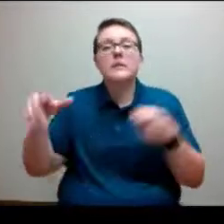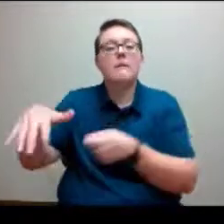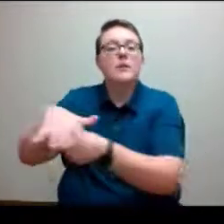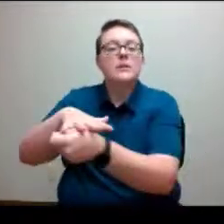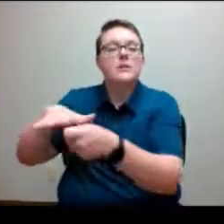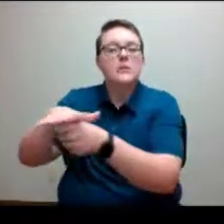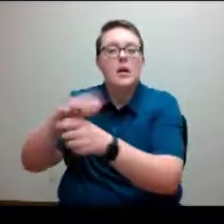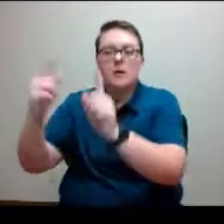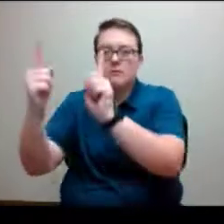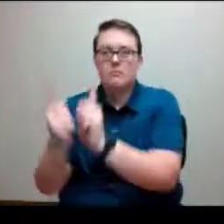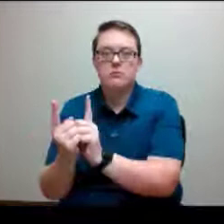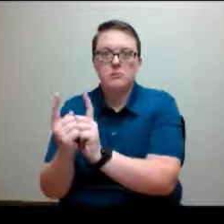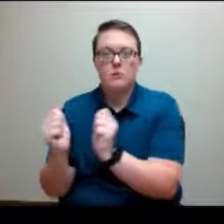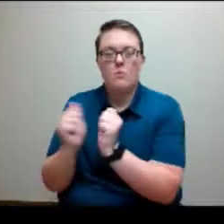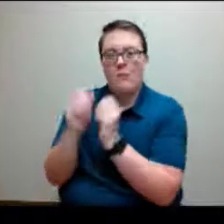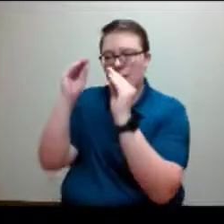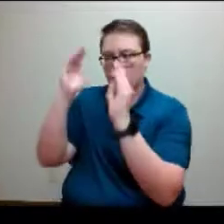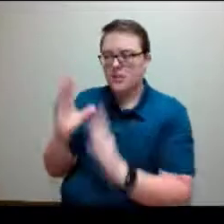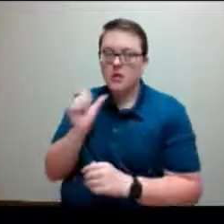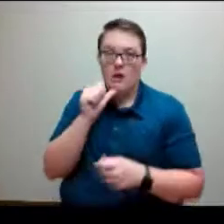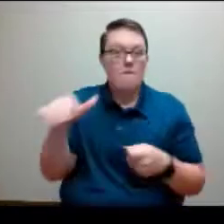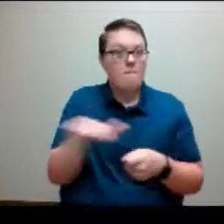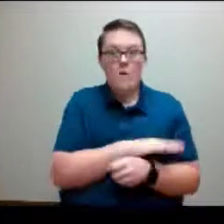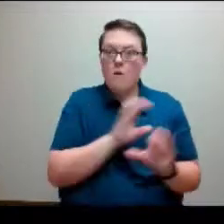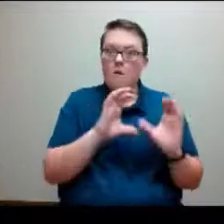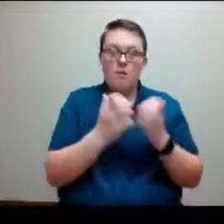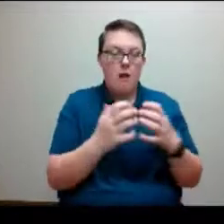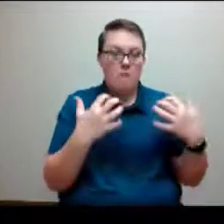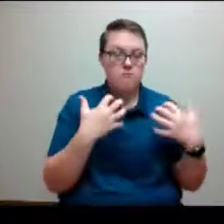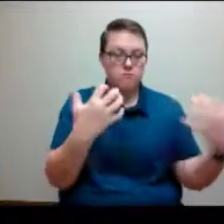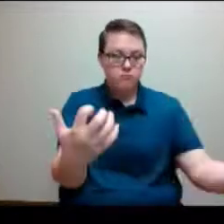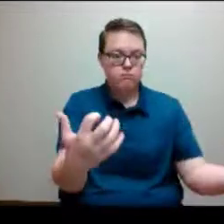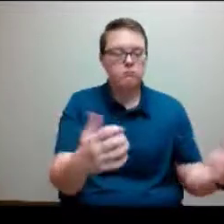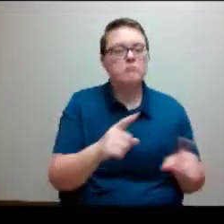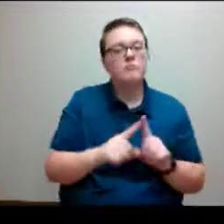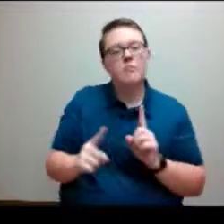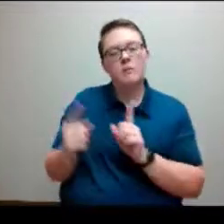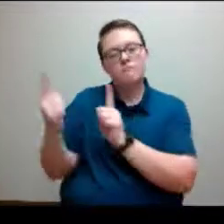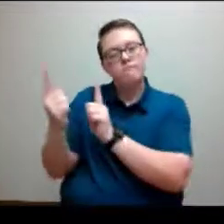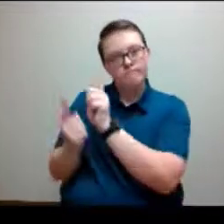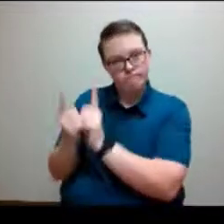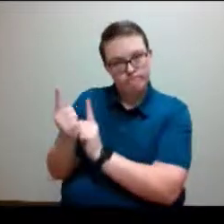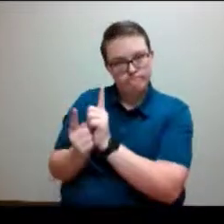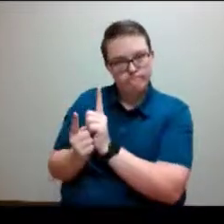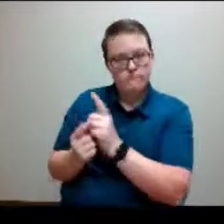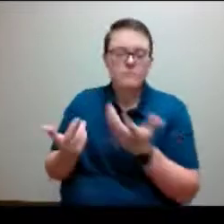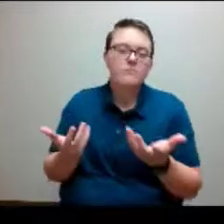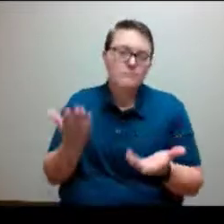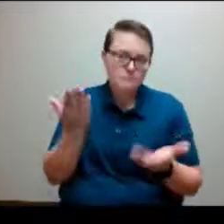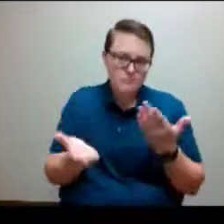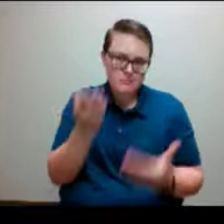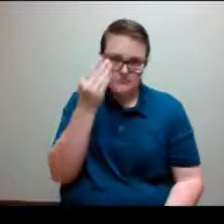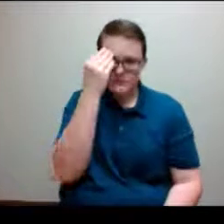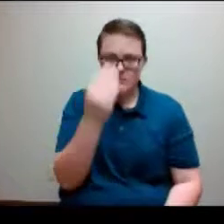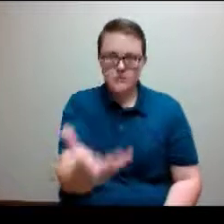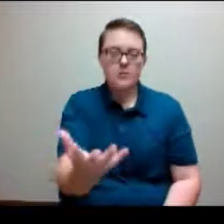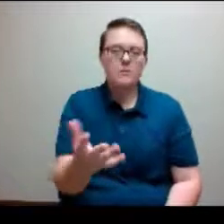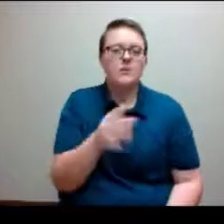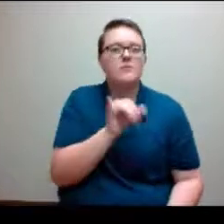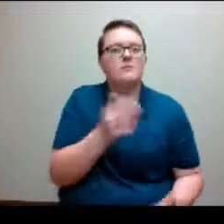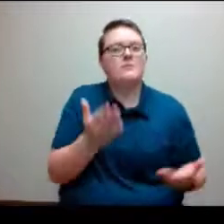the full in-group meetings. just know that that may happen if we encounter incidents. And we really, really appreciate